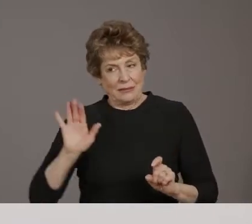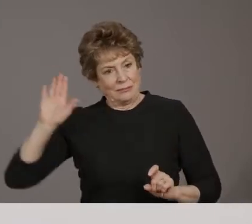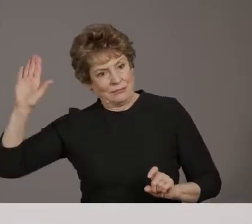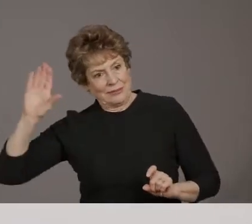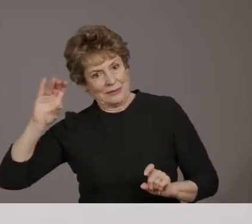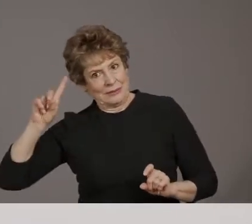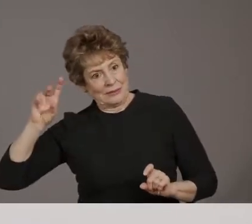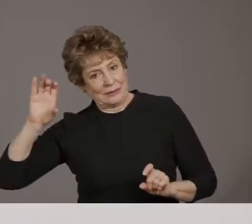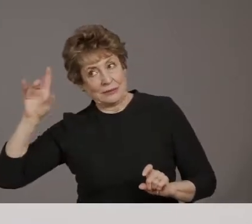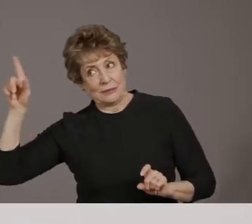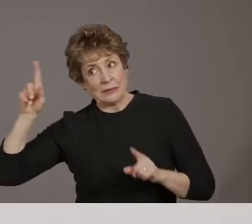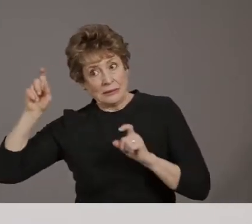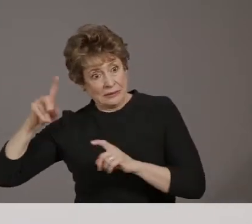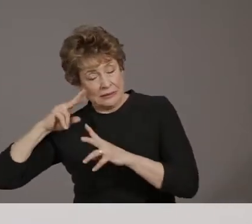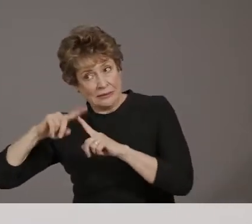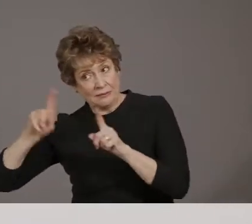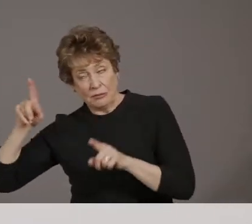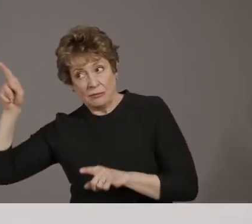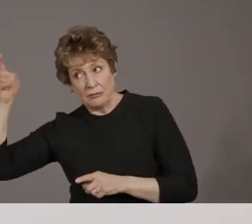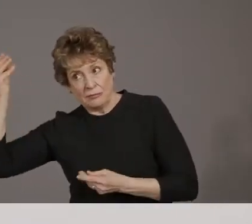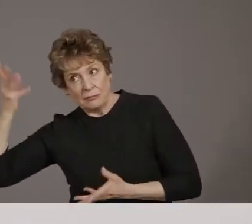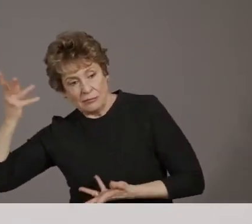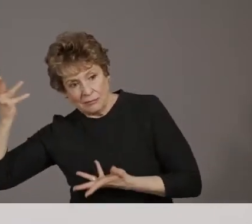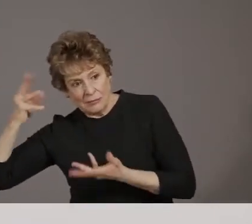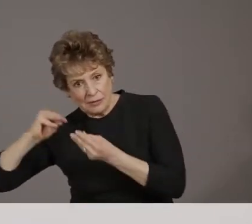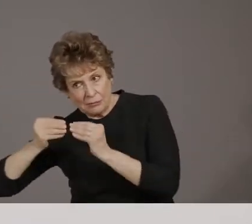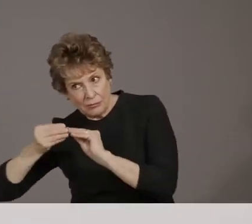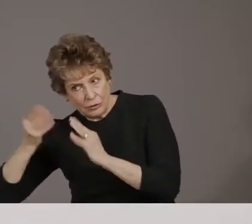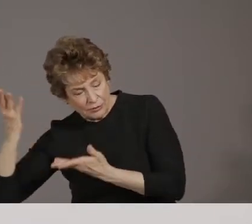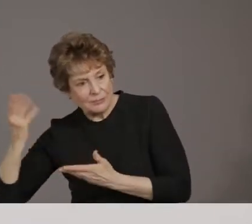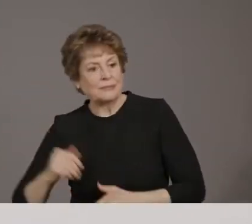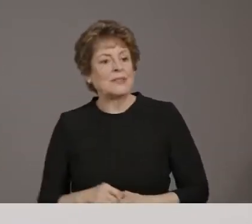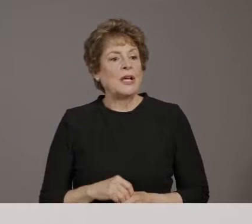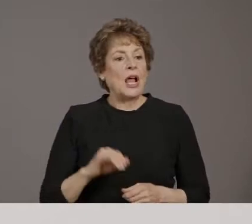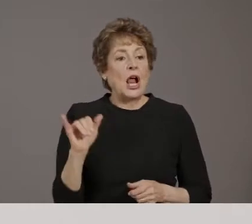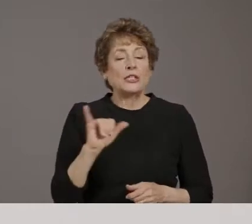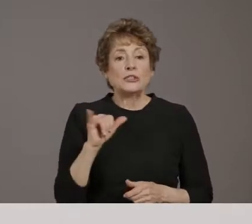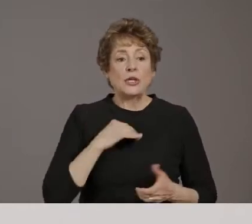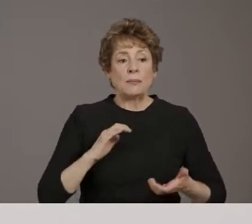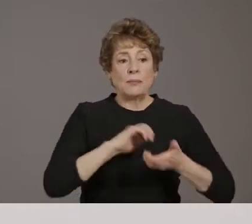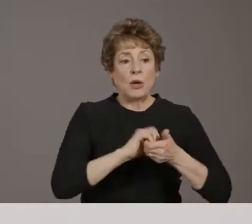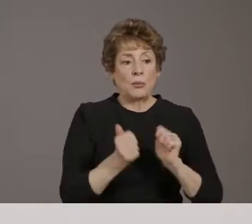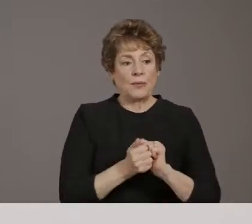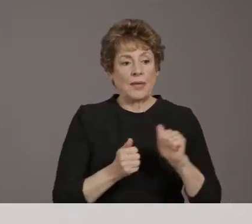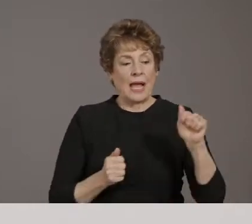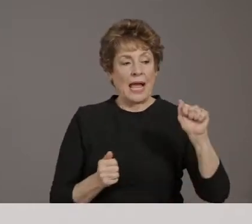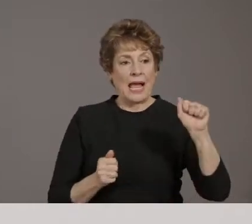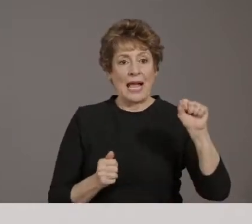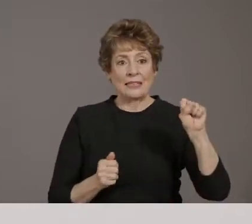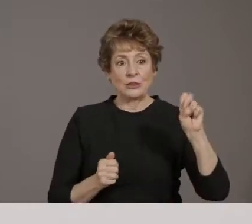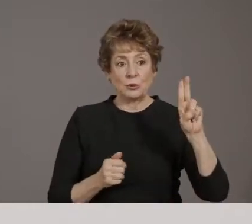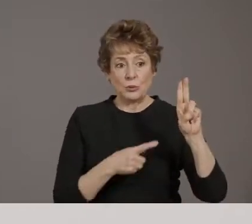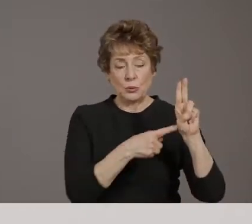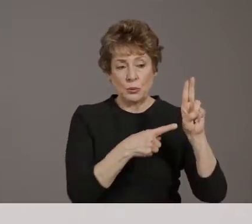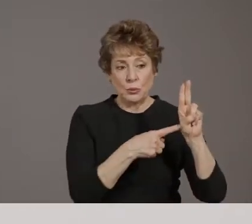variants. And we're also working currently, um, on a partnership with ASU to do sequencing as well.